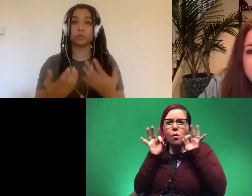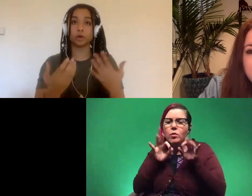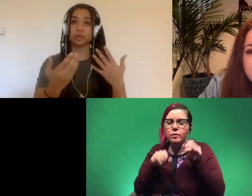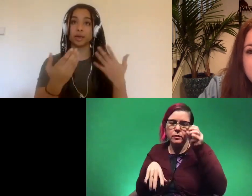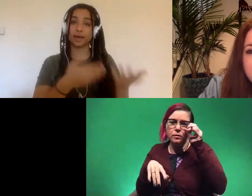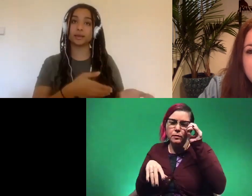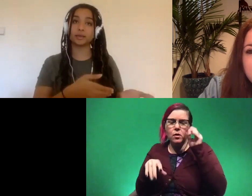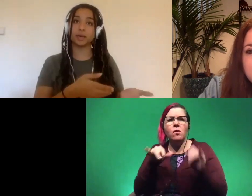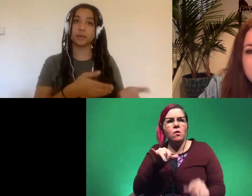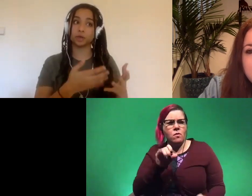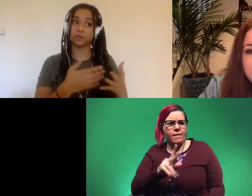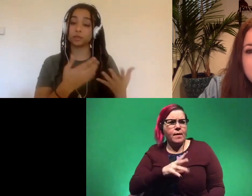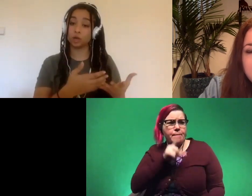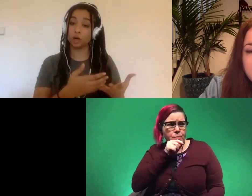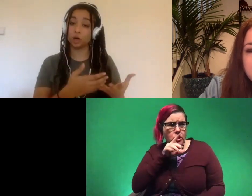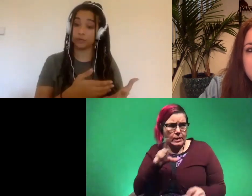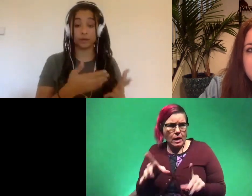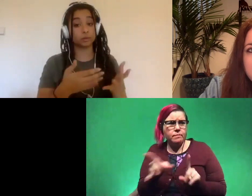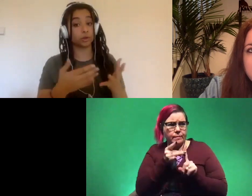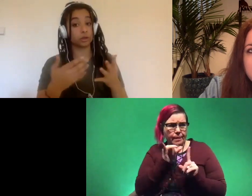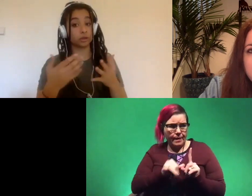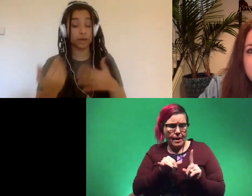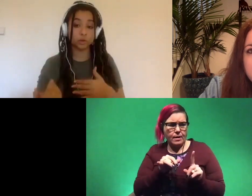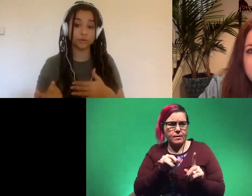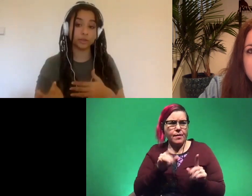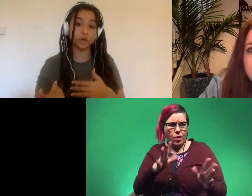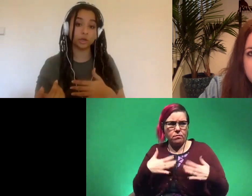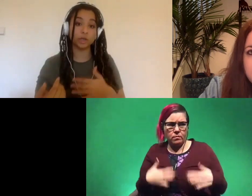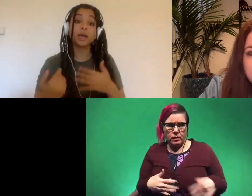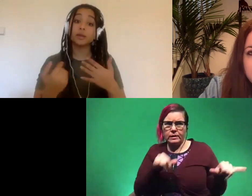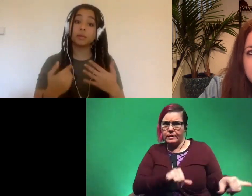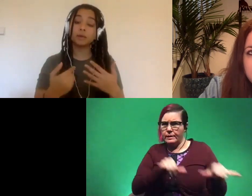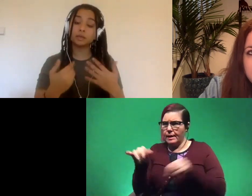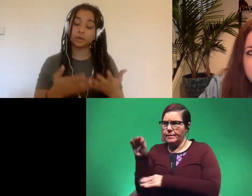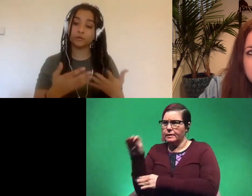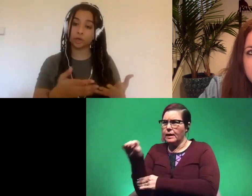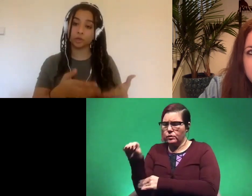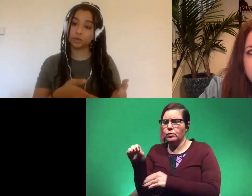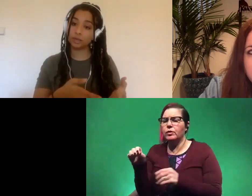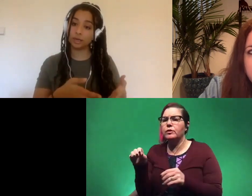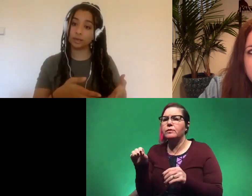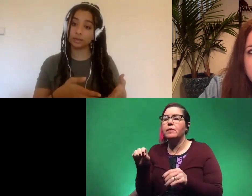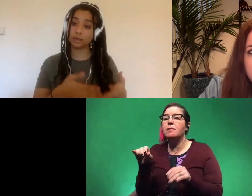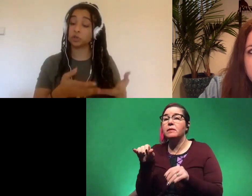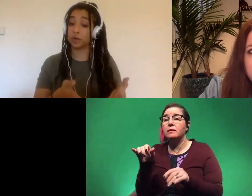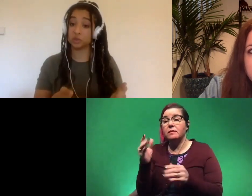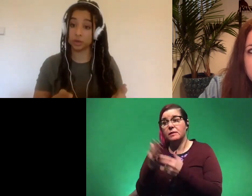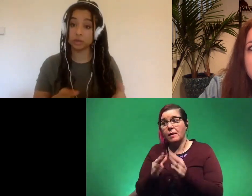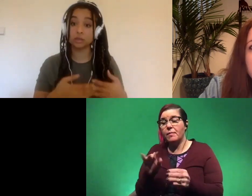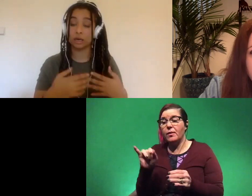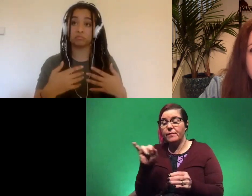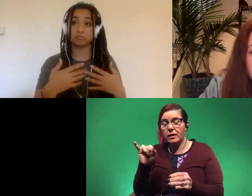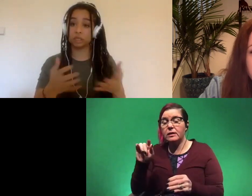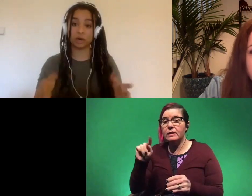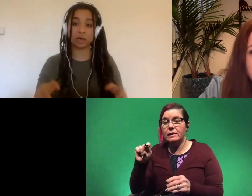well if birds can get this and birds physiology is actually very similar to dinosaur physiology then maybe some of the infections we're seeing in things like tyrannosaurus